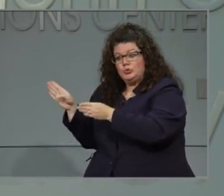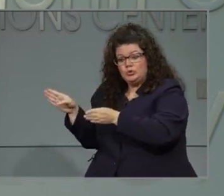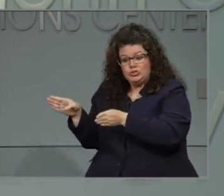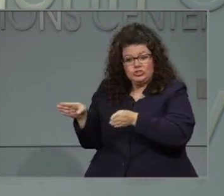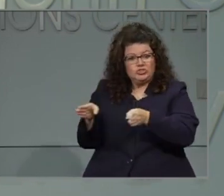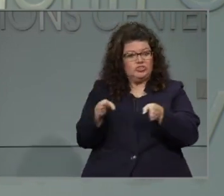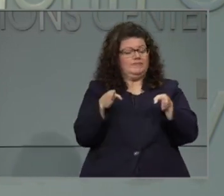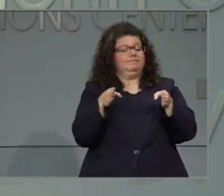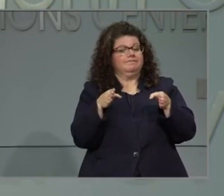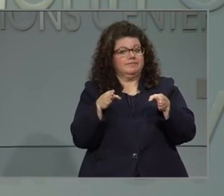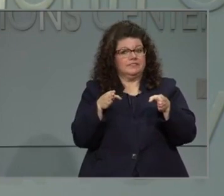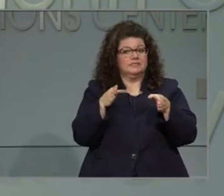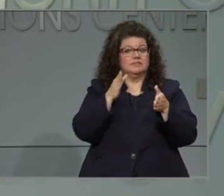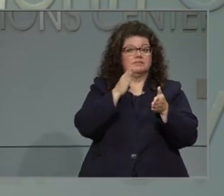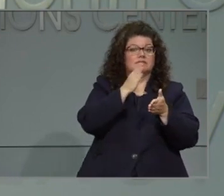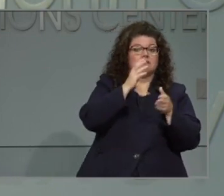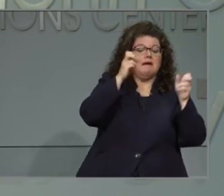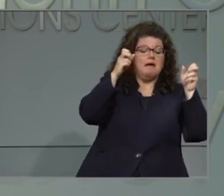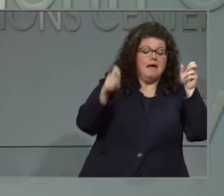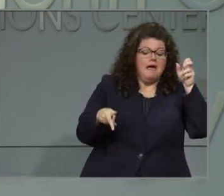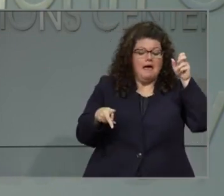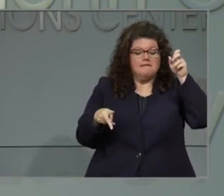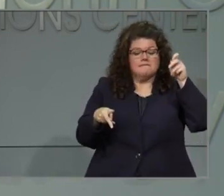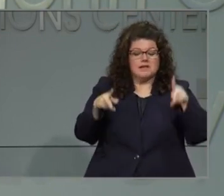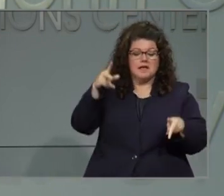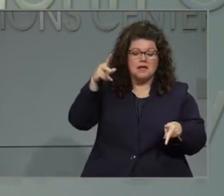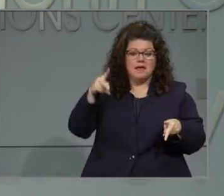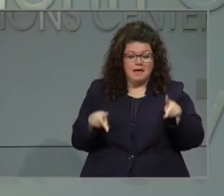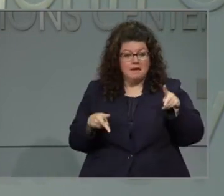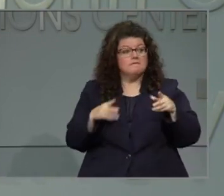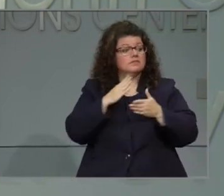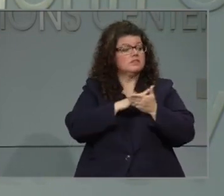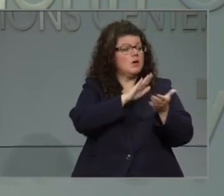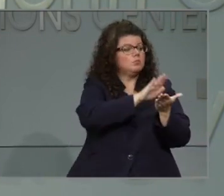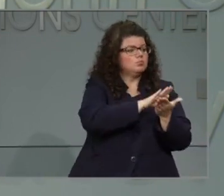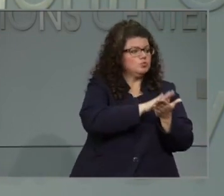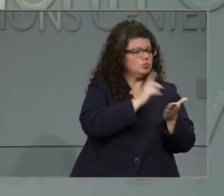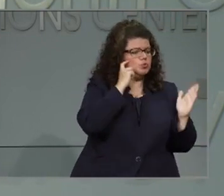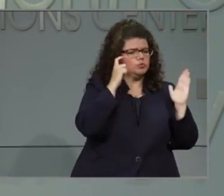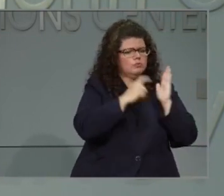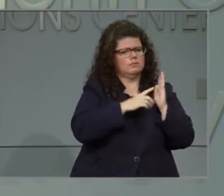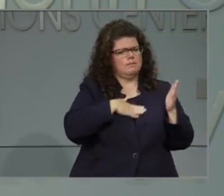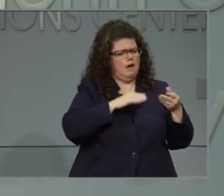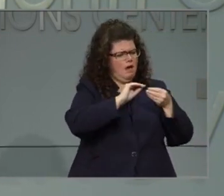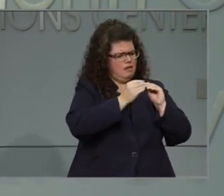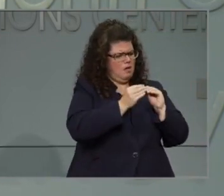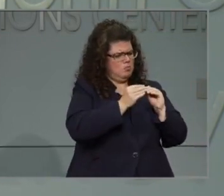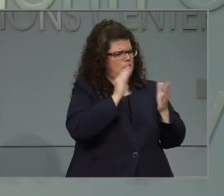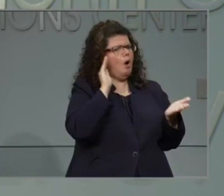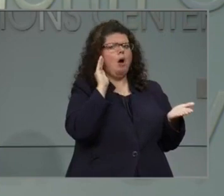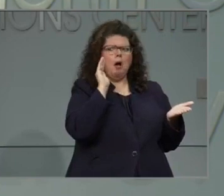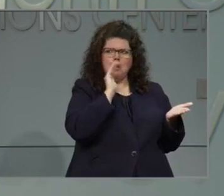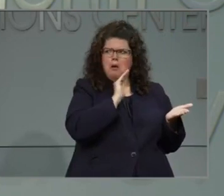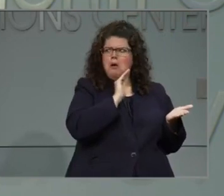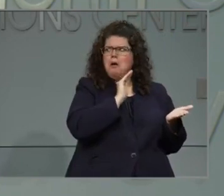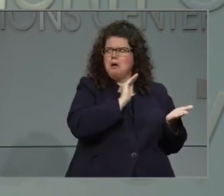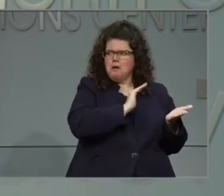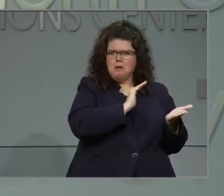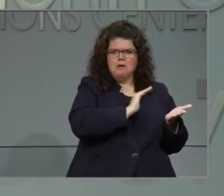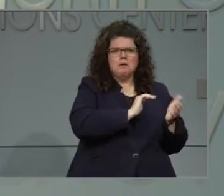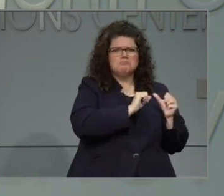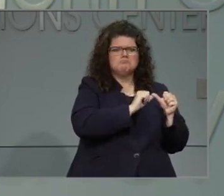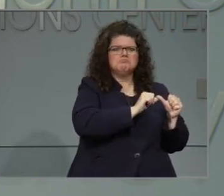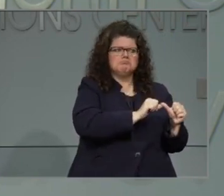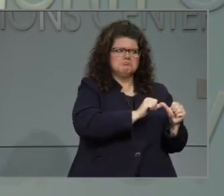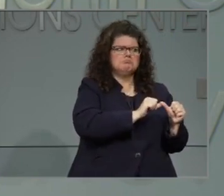systems are seeing that things are getting a little bit better in their metrics, in the state metrics, so they're ready to